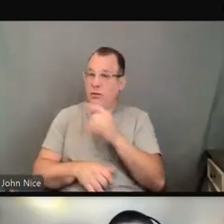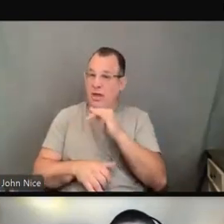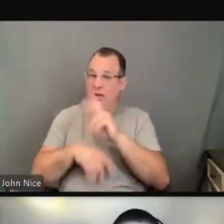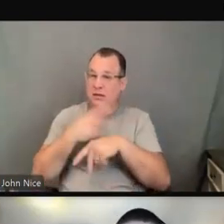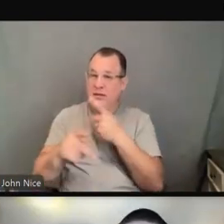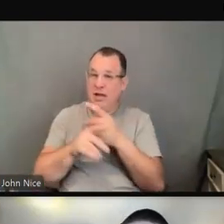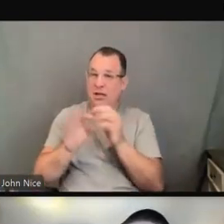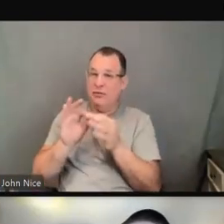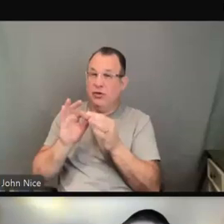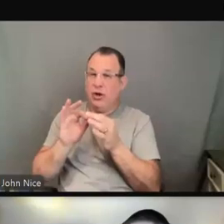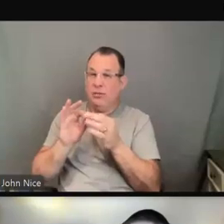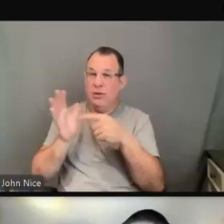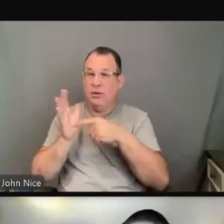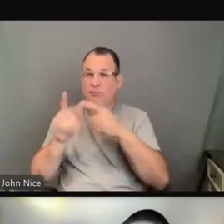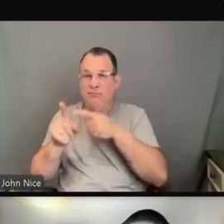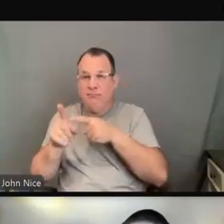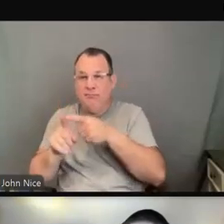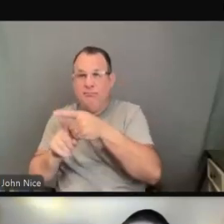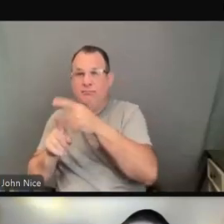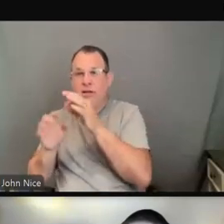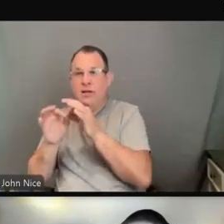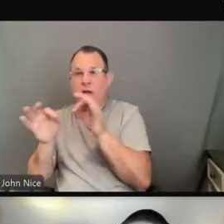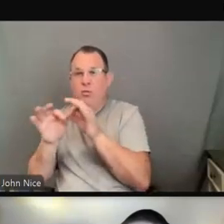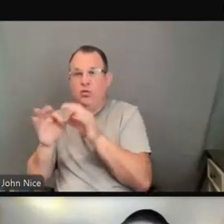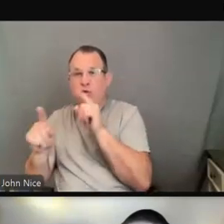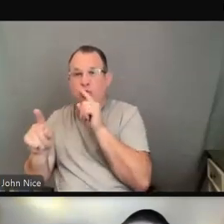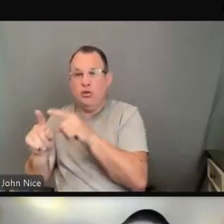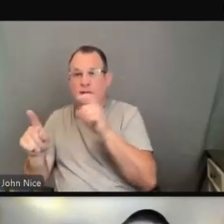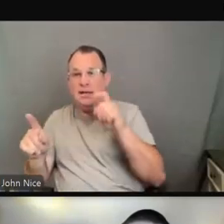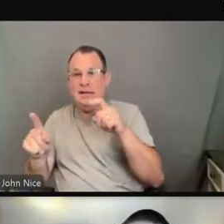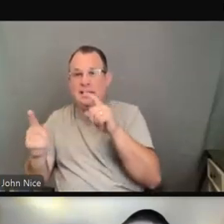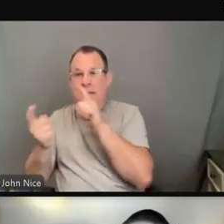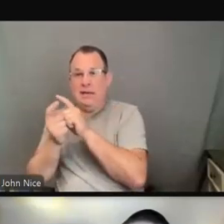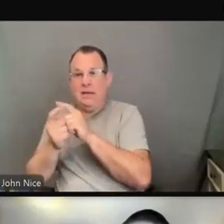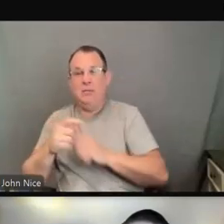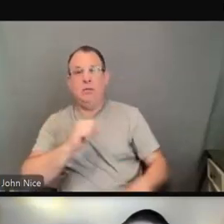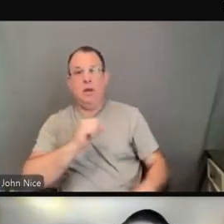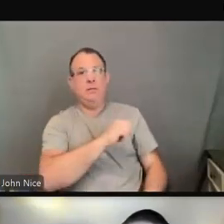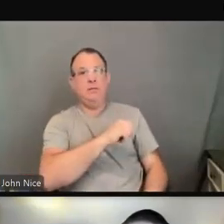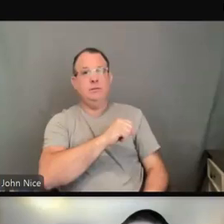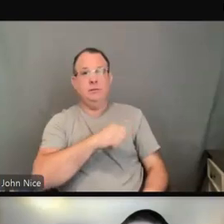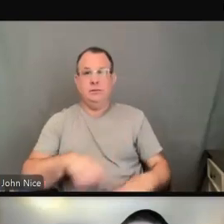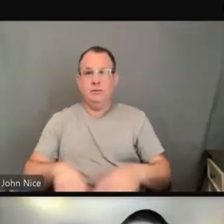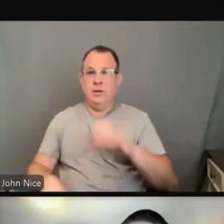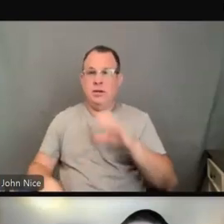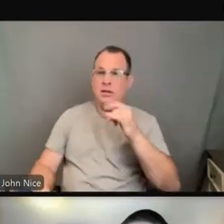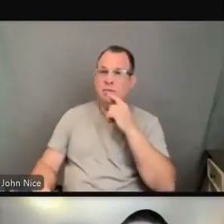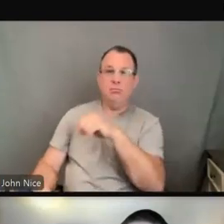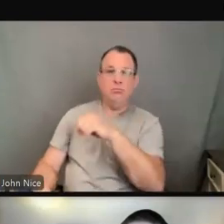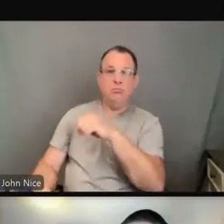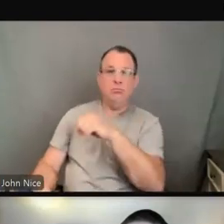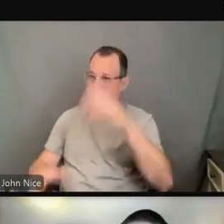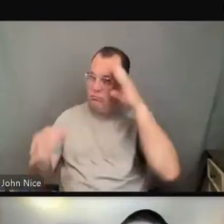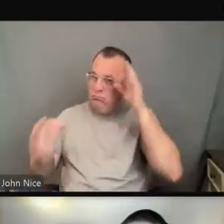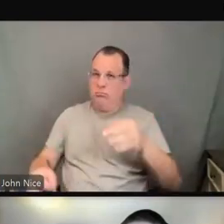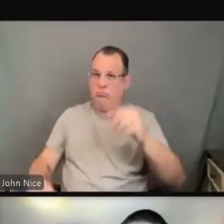on language or dialect? Yes. And can they, yes. Yeah, absolutely. We talked about that a little bit in